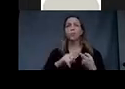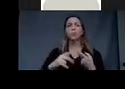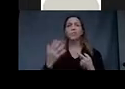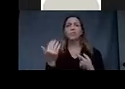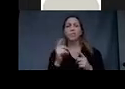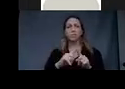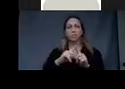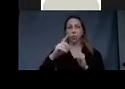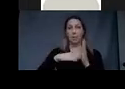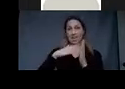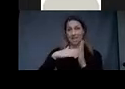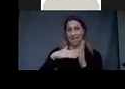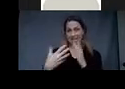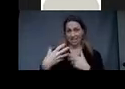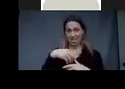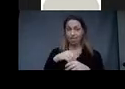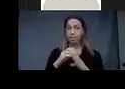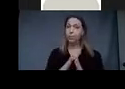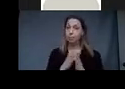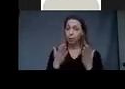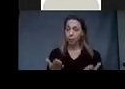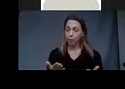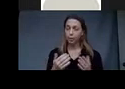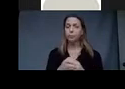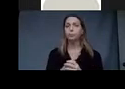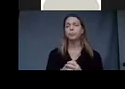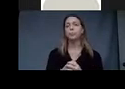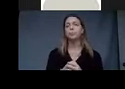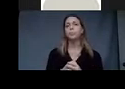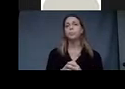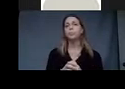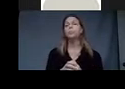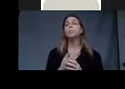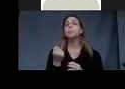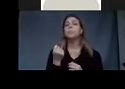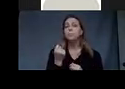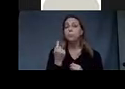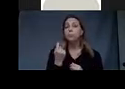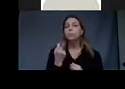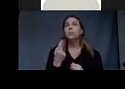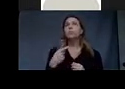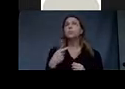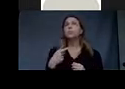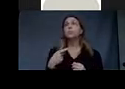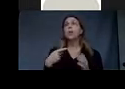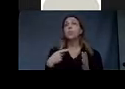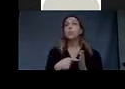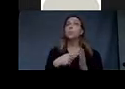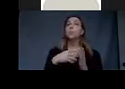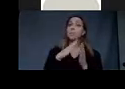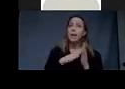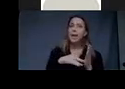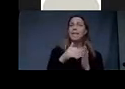and they, I guess what I need to say is that the, the paintings led the